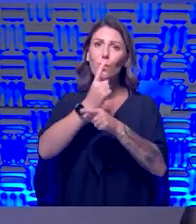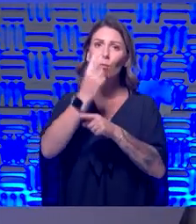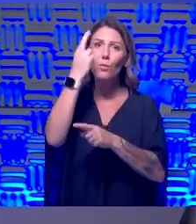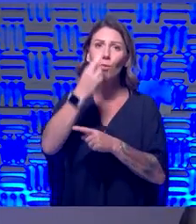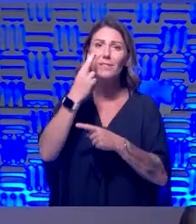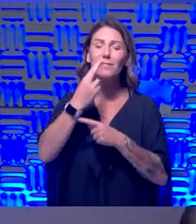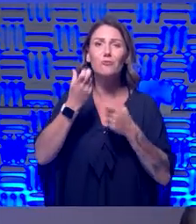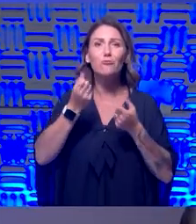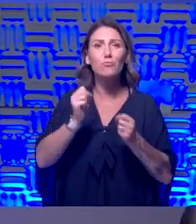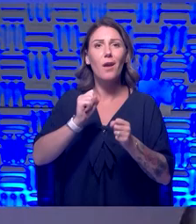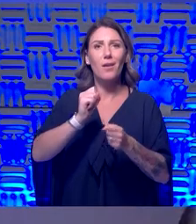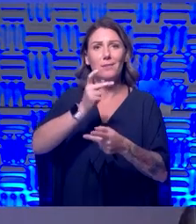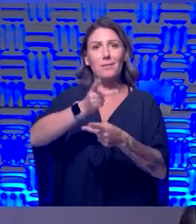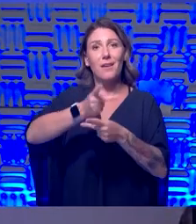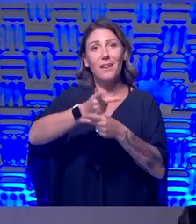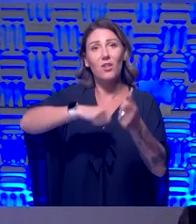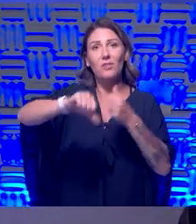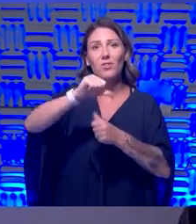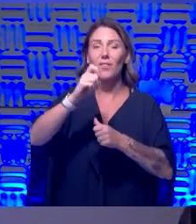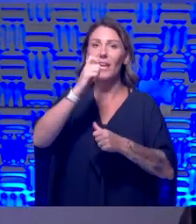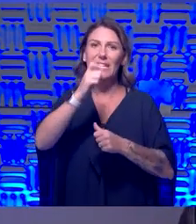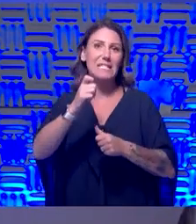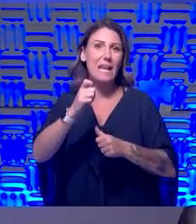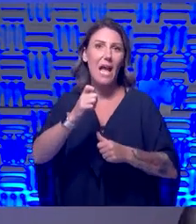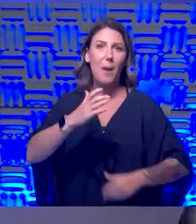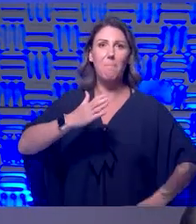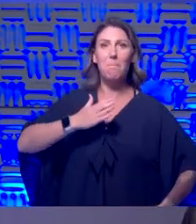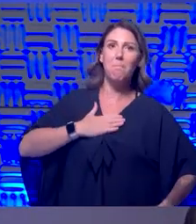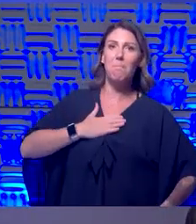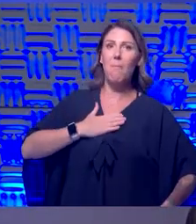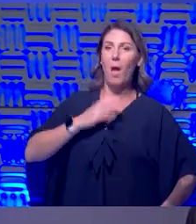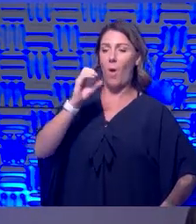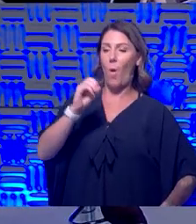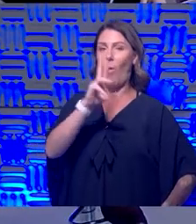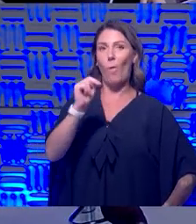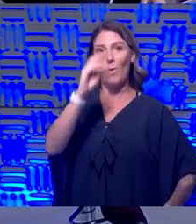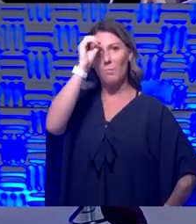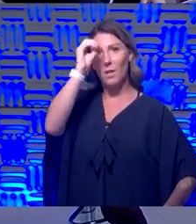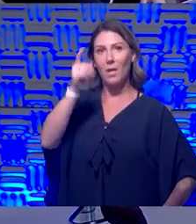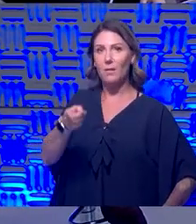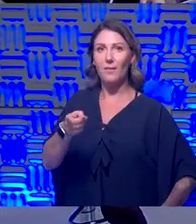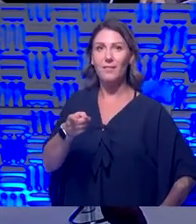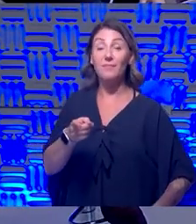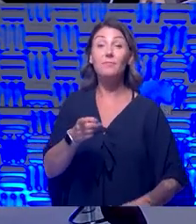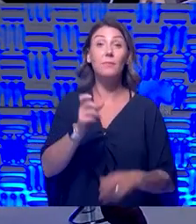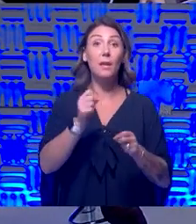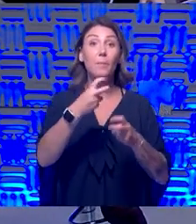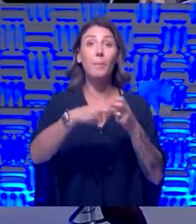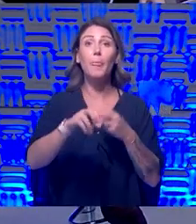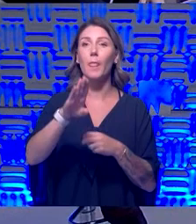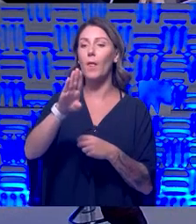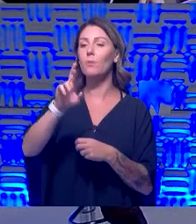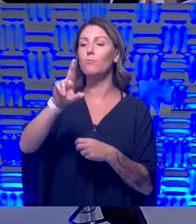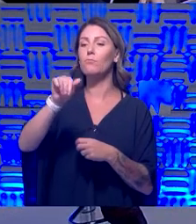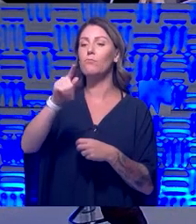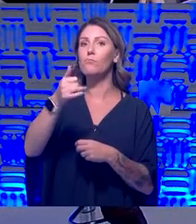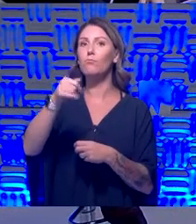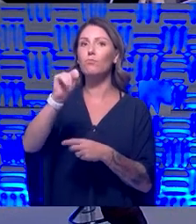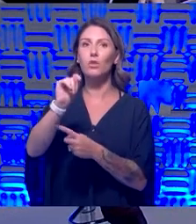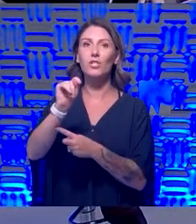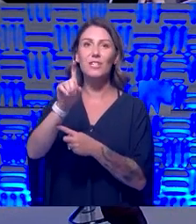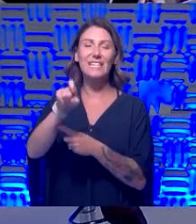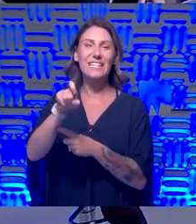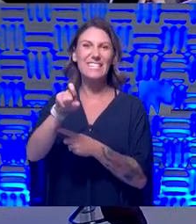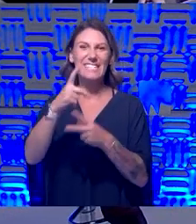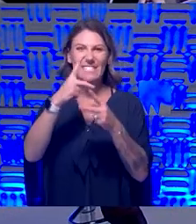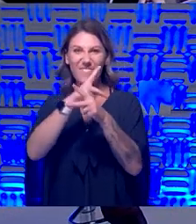care of one another. It's not about advancing an agenda. Let's not look at that one. That can be hard. Richard needs some, a little bit of reconciling between